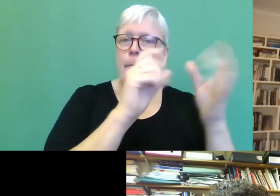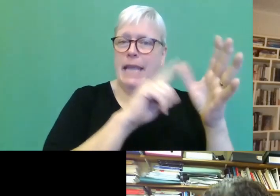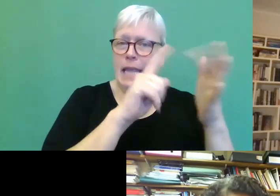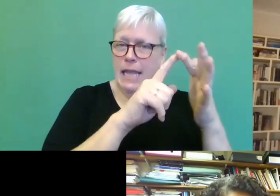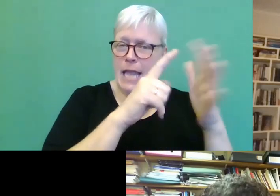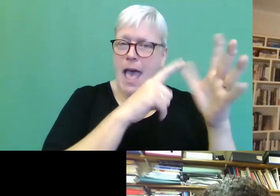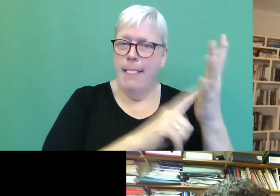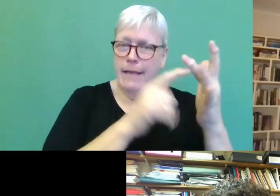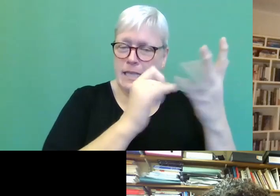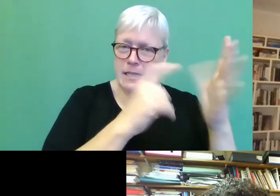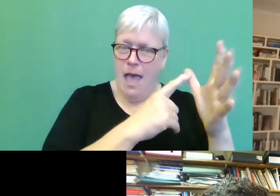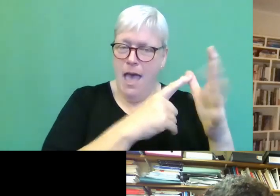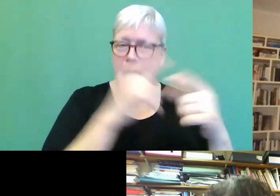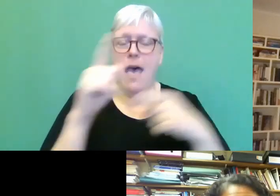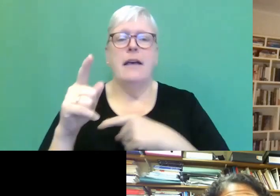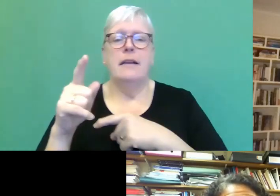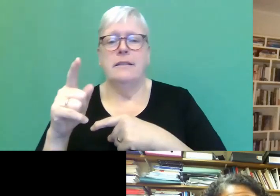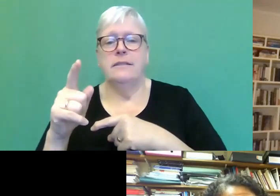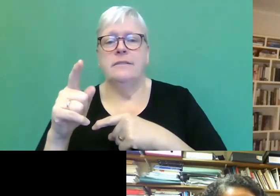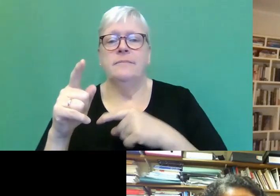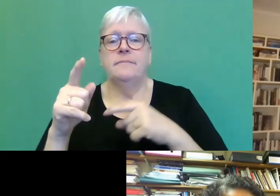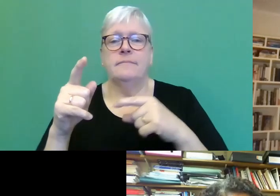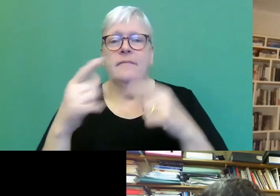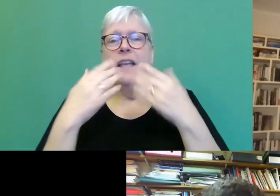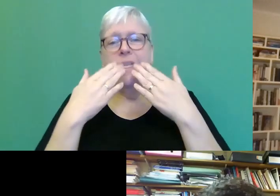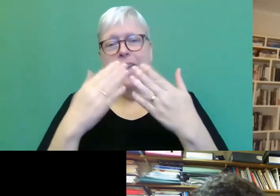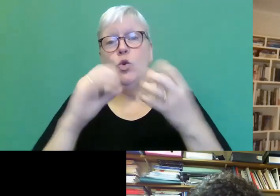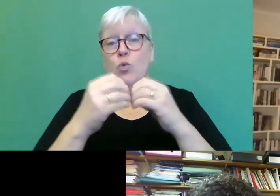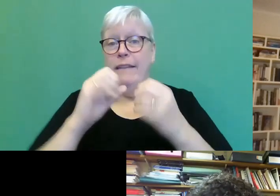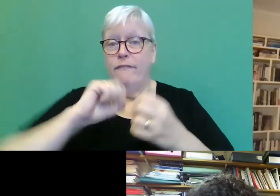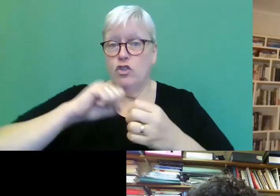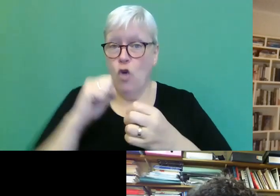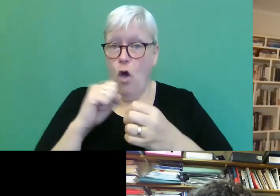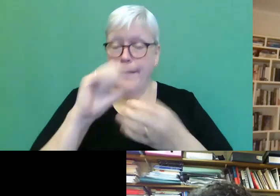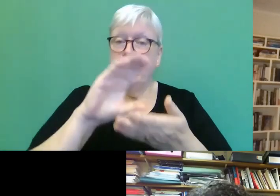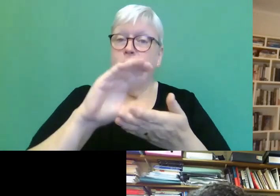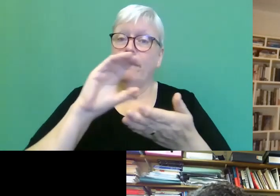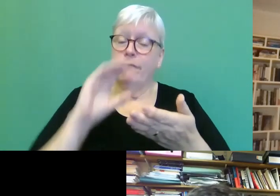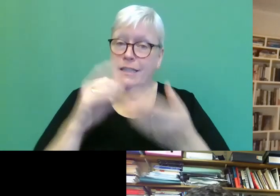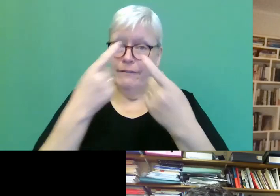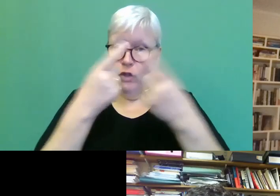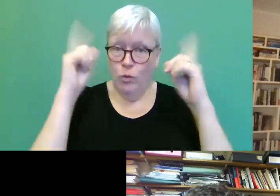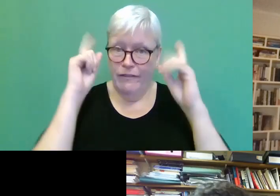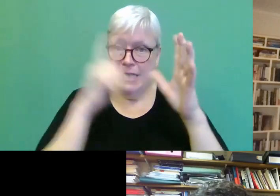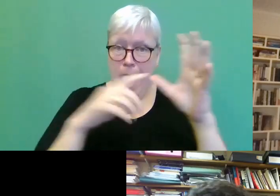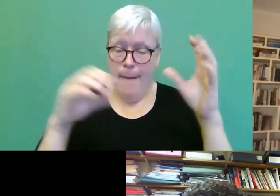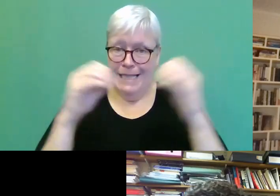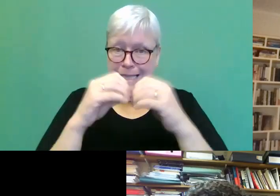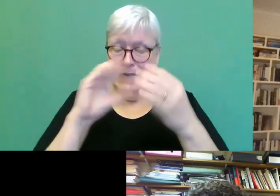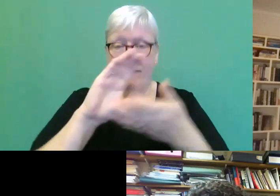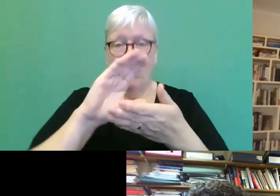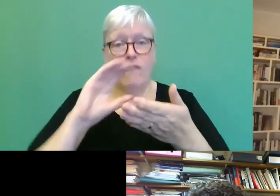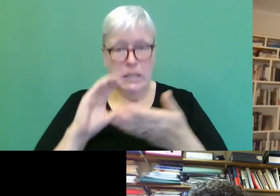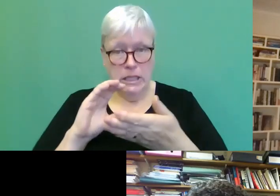uh, and, um, yeah, thank you to Creative Scotland, uh, to the University of Aberdeen for generous funding.